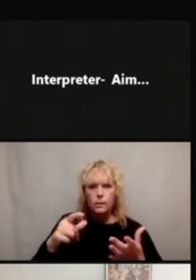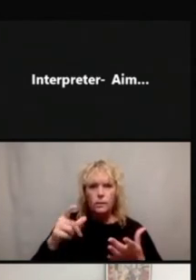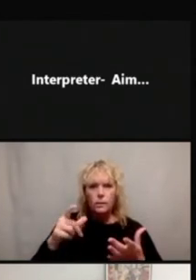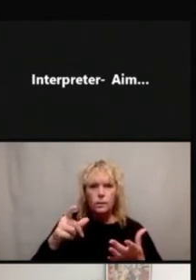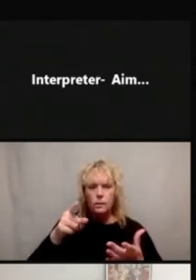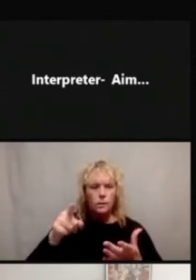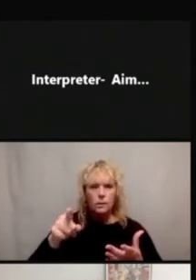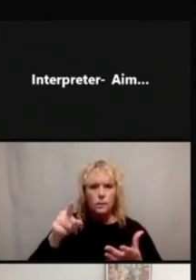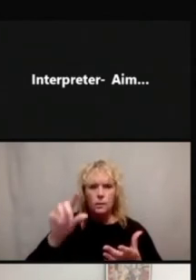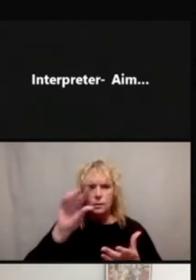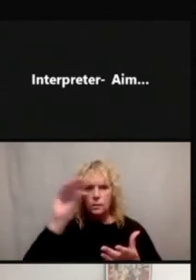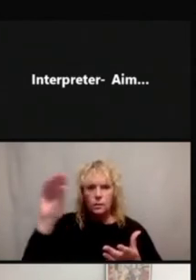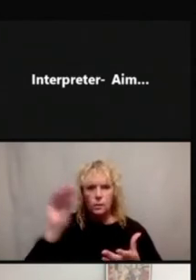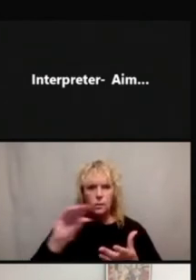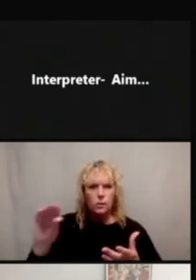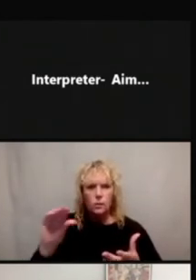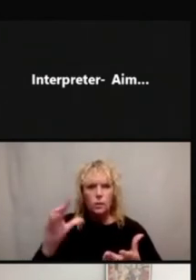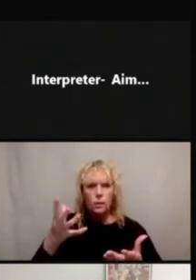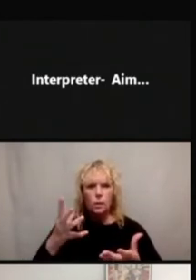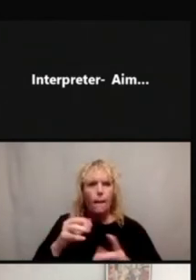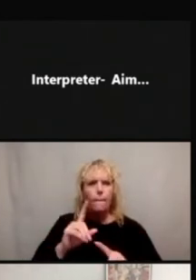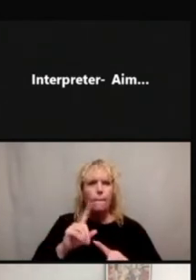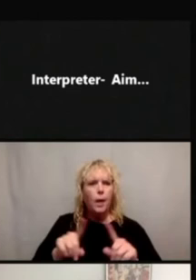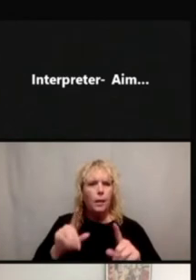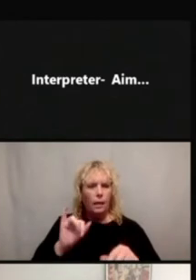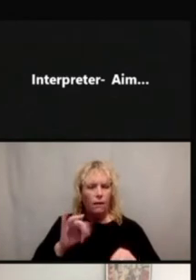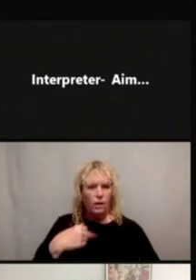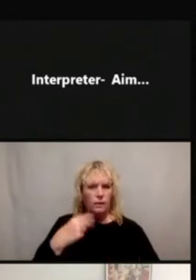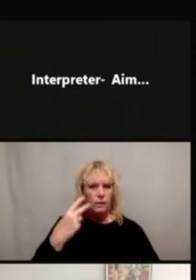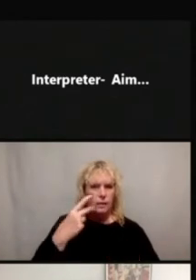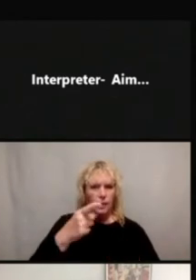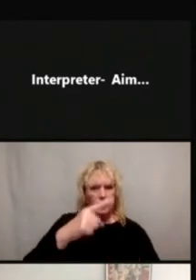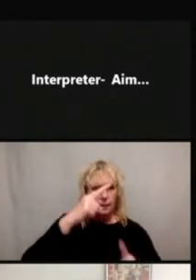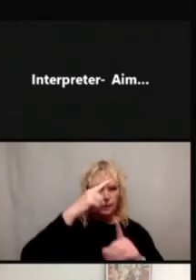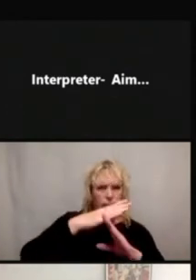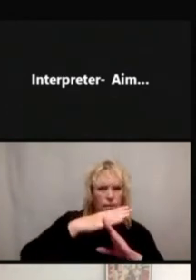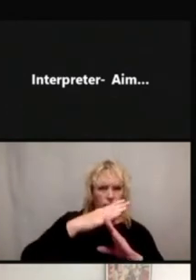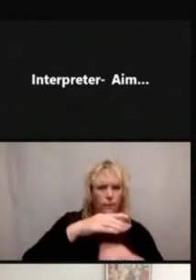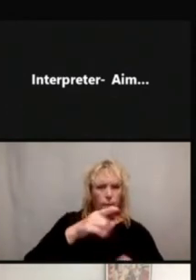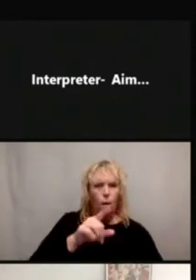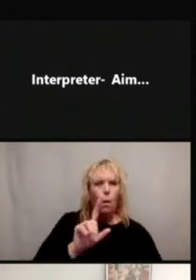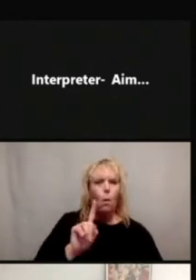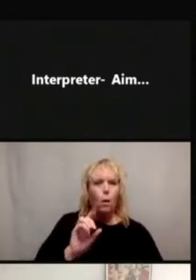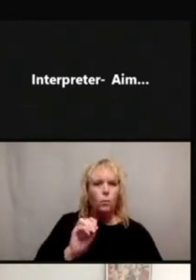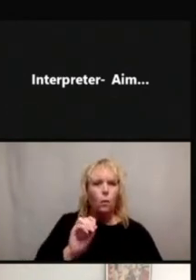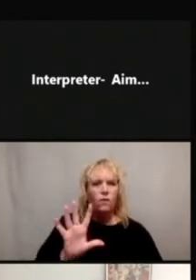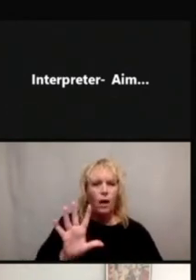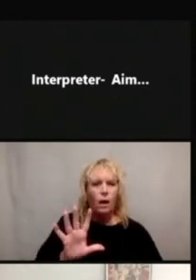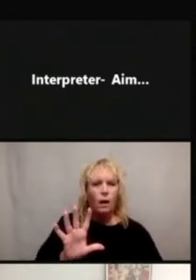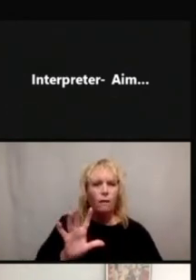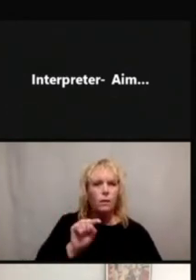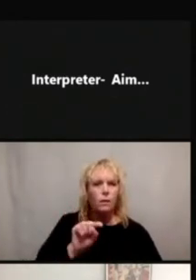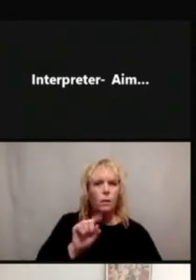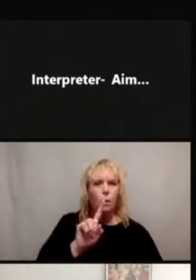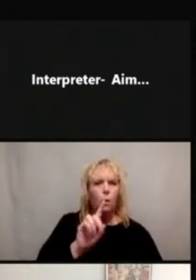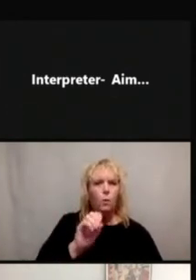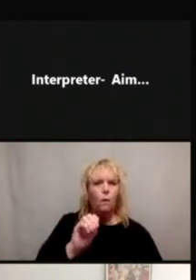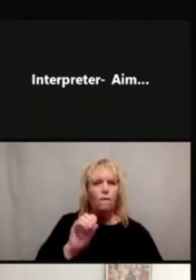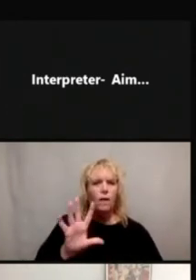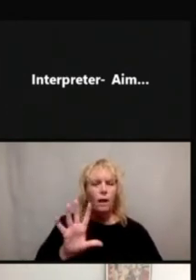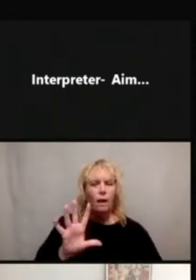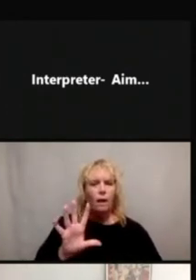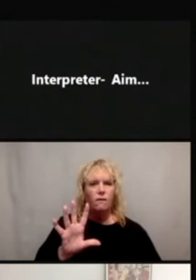Whereas seeing 105 in the thermometer, it is a little blurry right now, but the normal one, you can see it better.